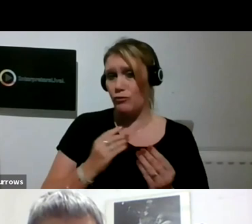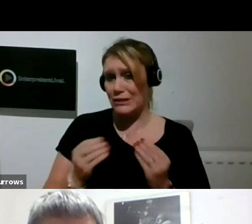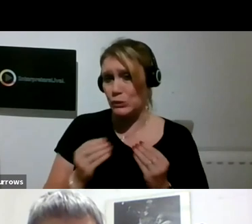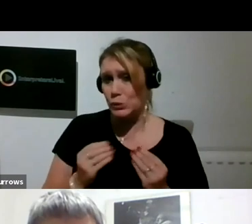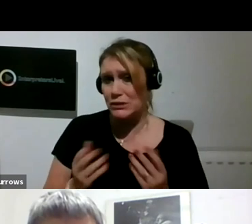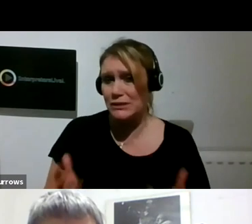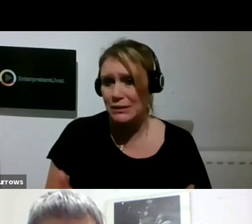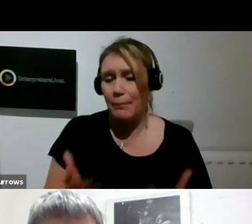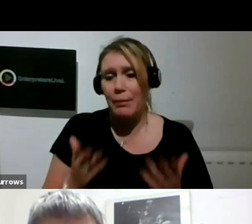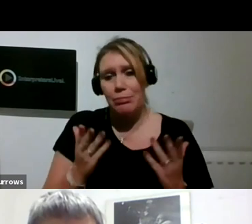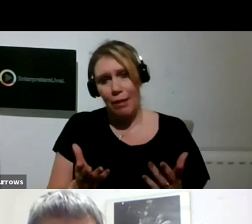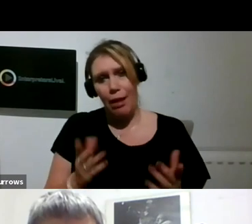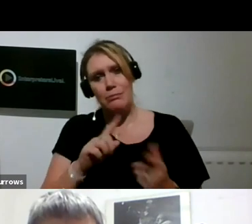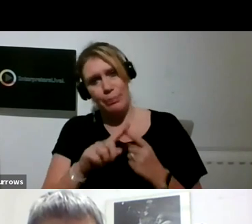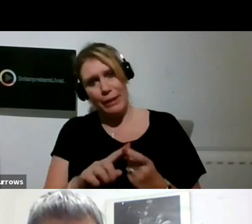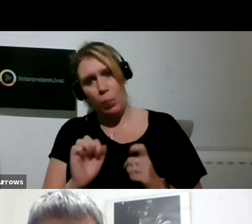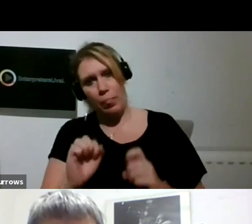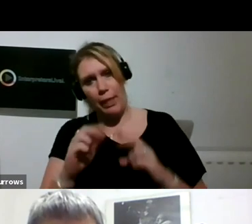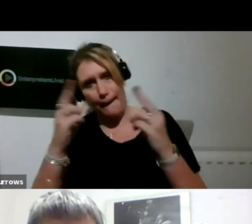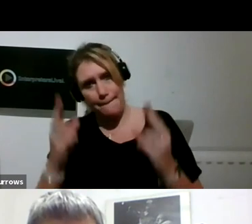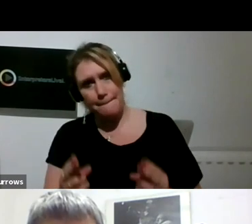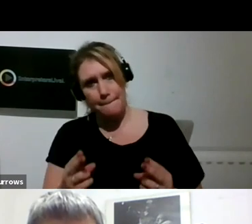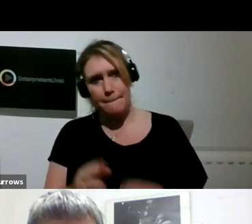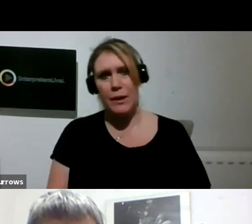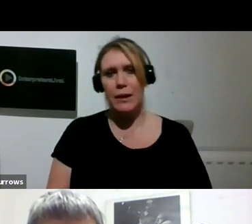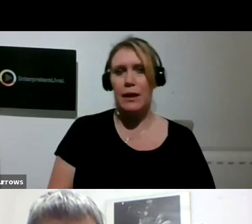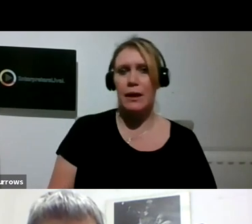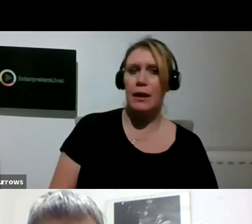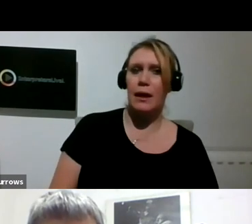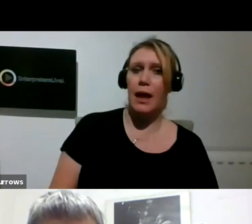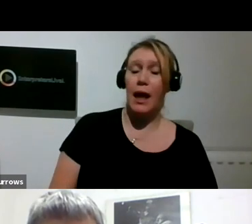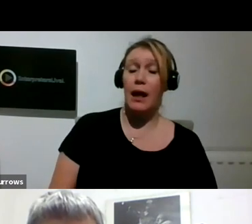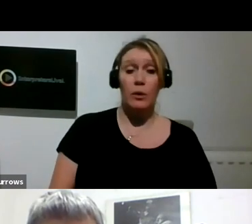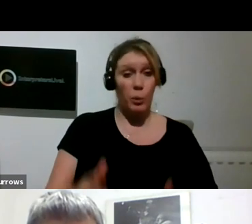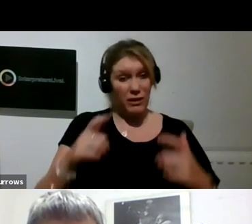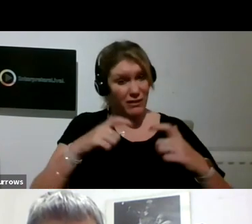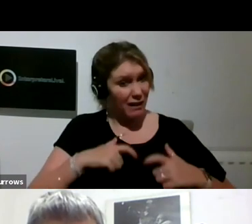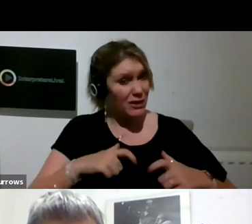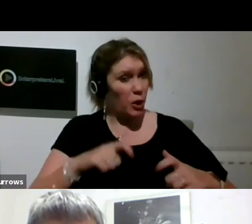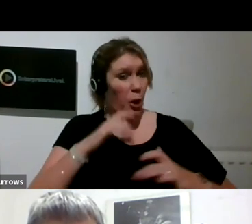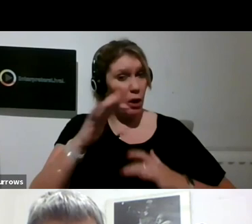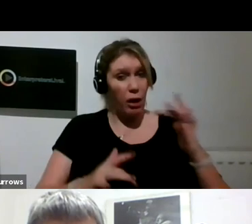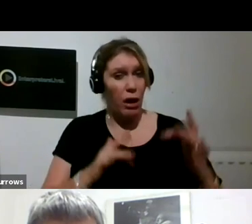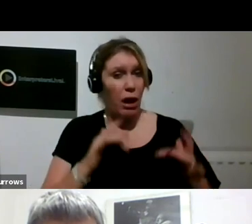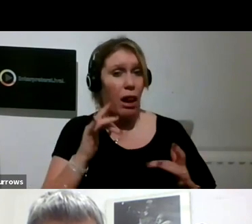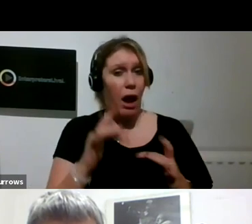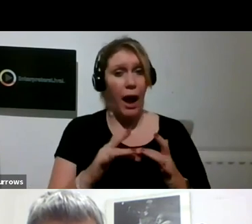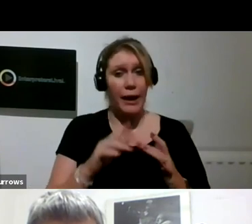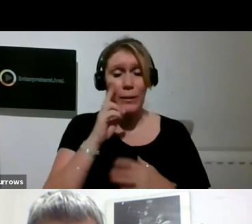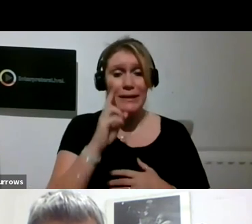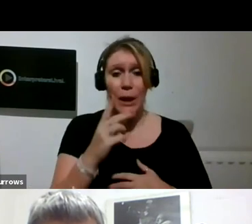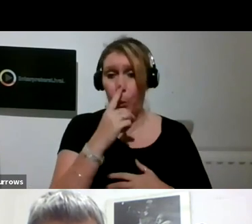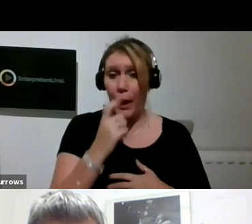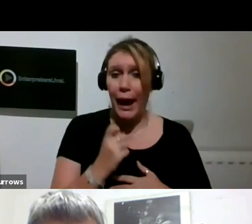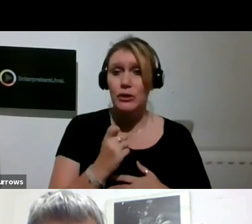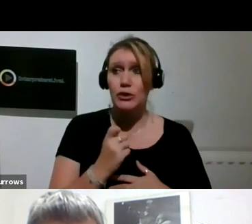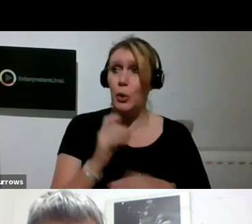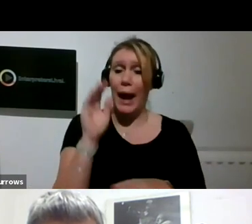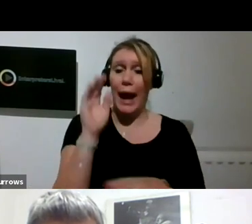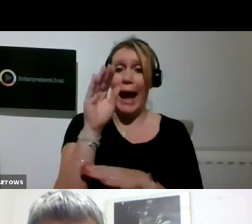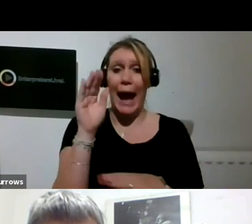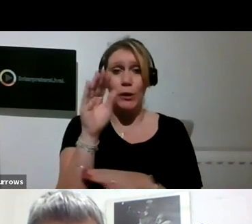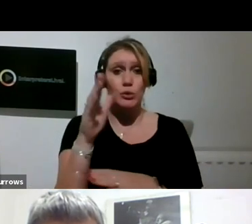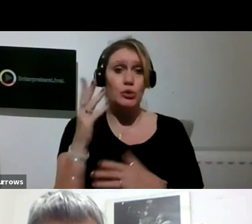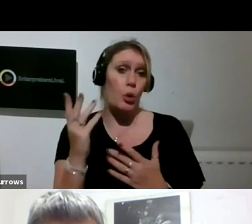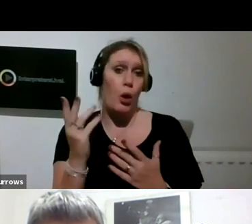carnival project, which remains online, and discovered that you can indeed do outdoor arts, not only indoors, but in the kitchen, just